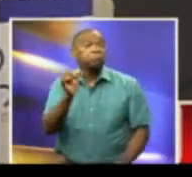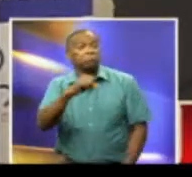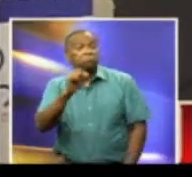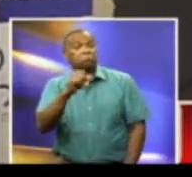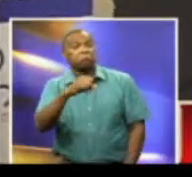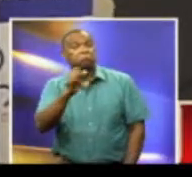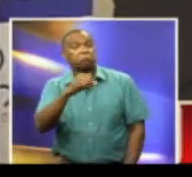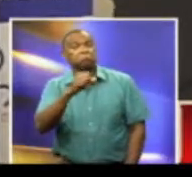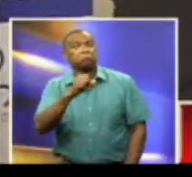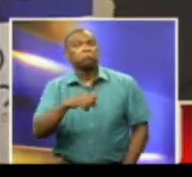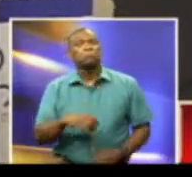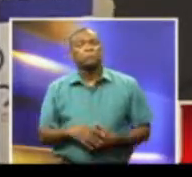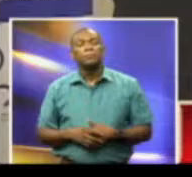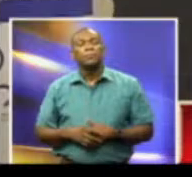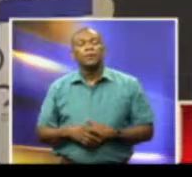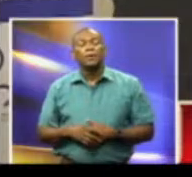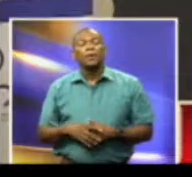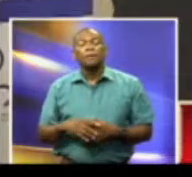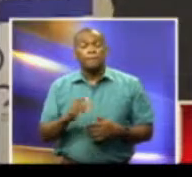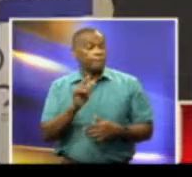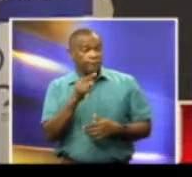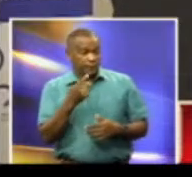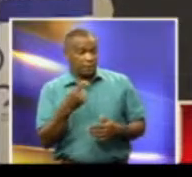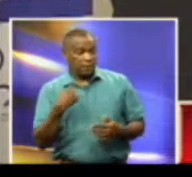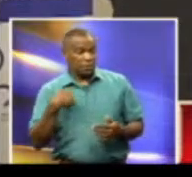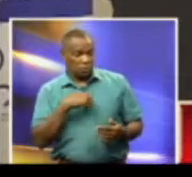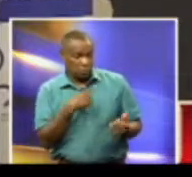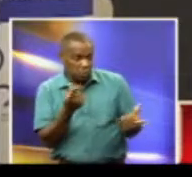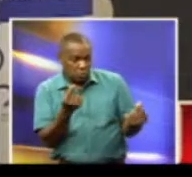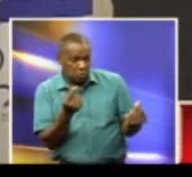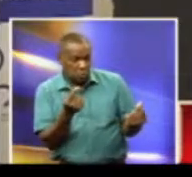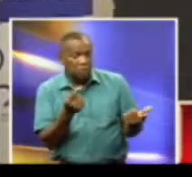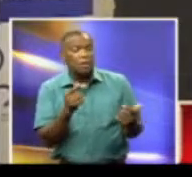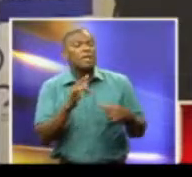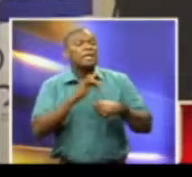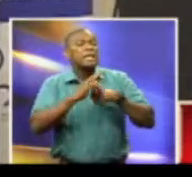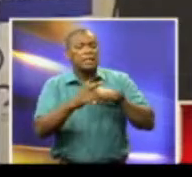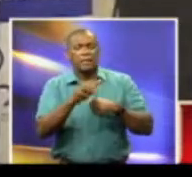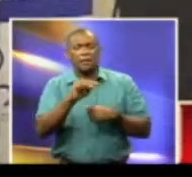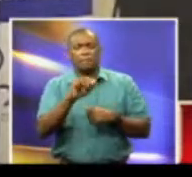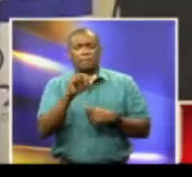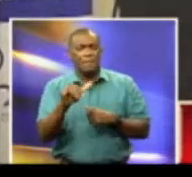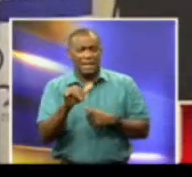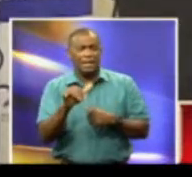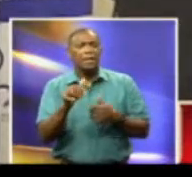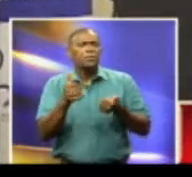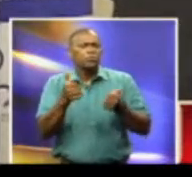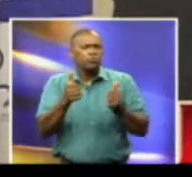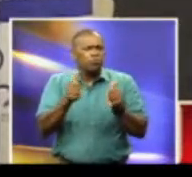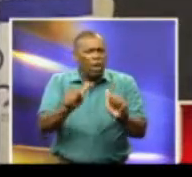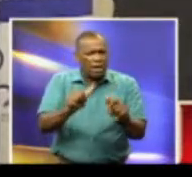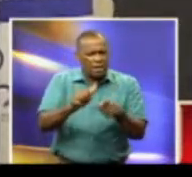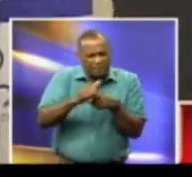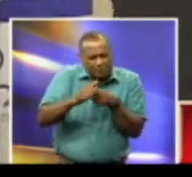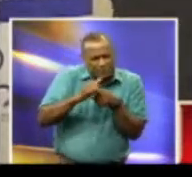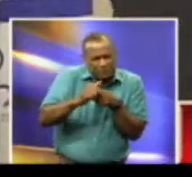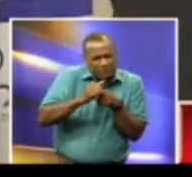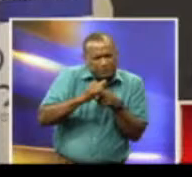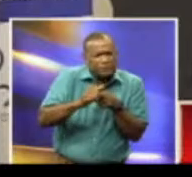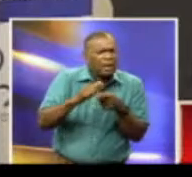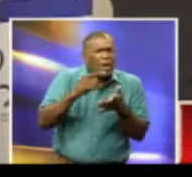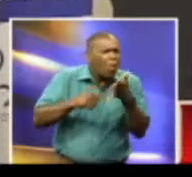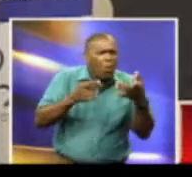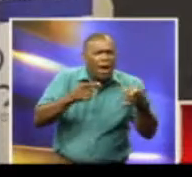one of the first exercises we did in early May was to simulate what would happen